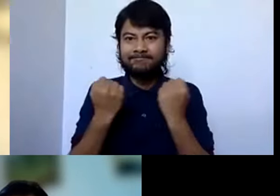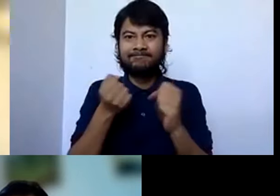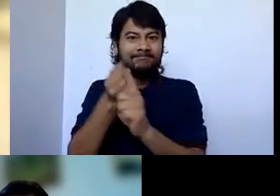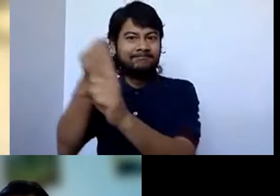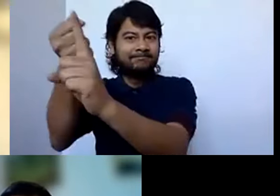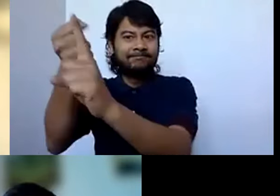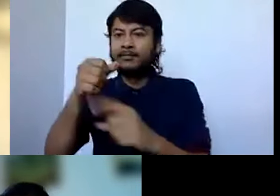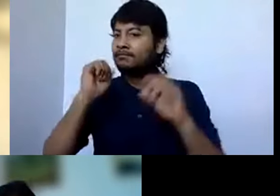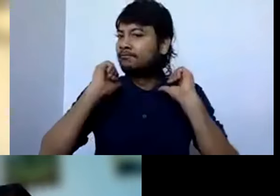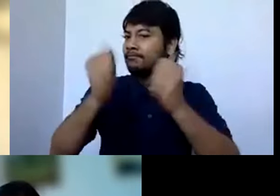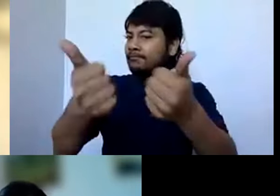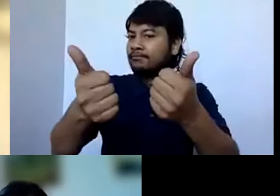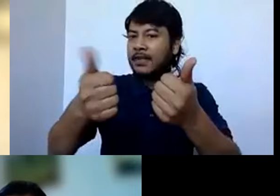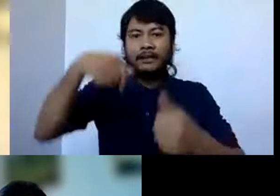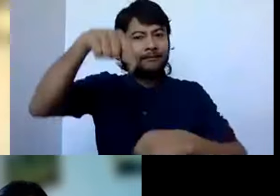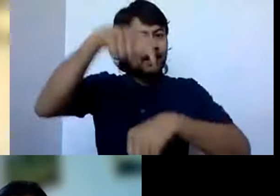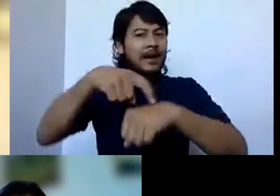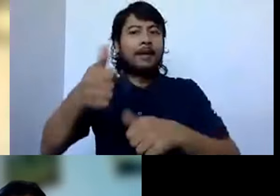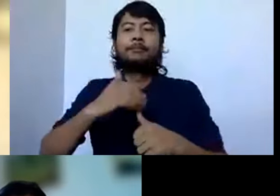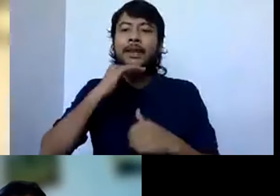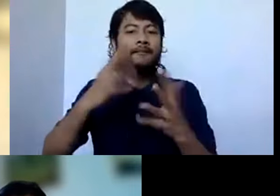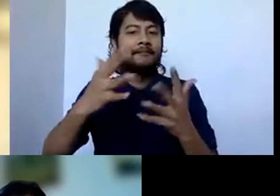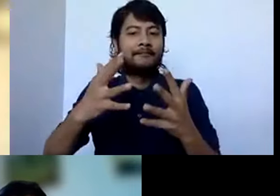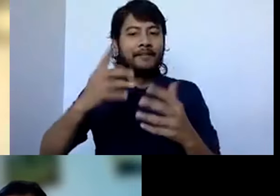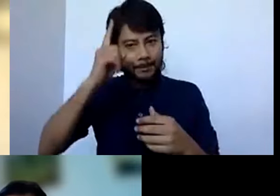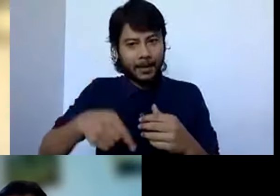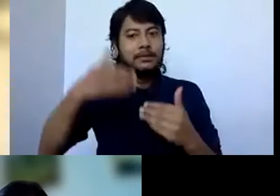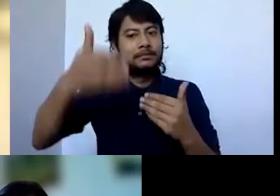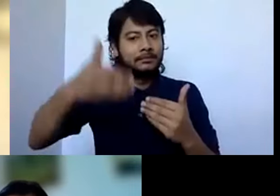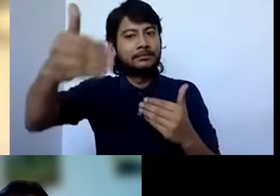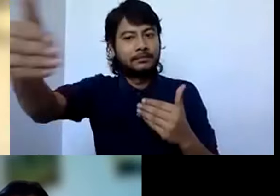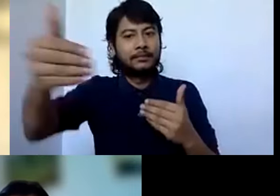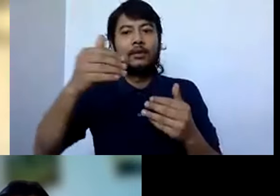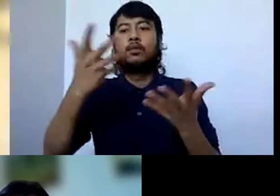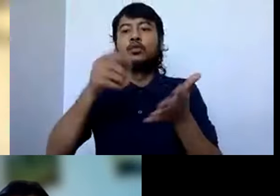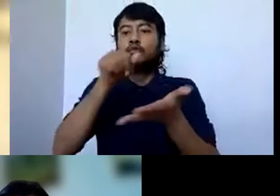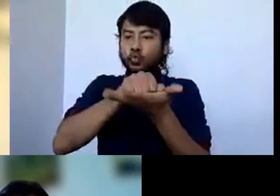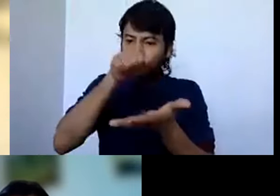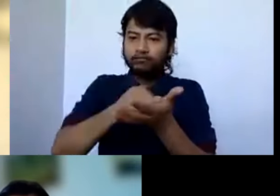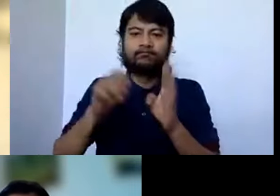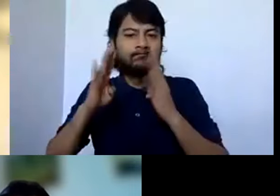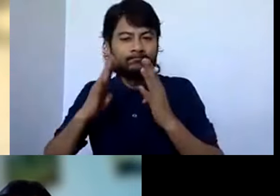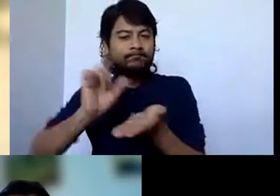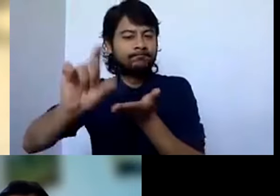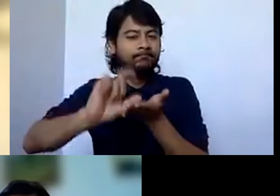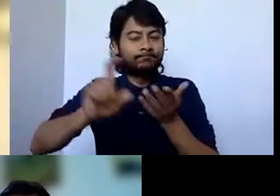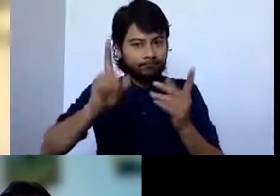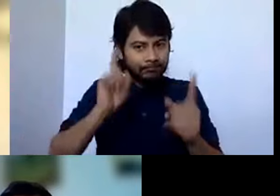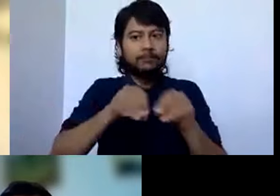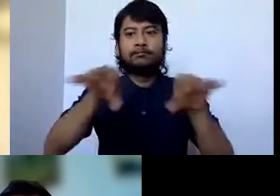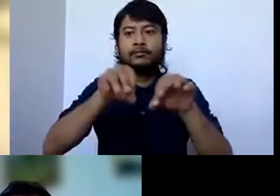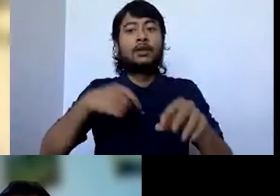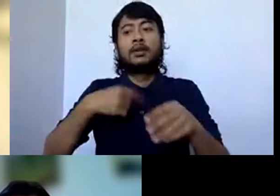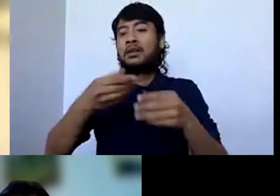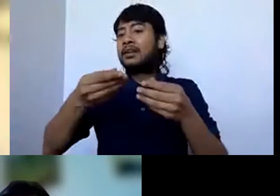debate. I'm sure we'll continue to have these discussions on social media and other platforms as well. You know, feel free to message me, feel free to write to me. I'm on